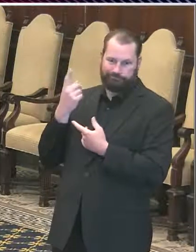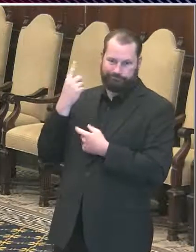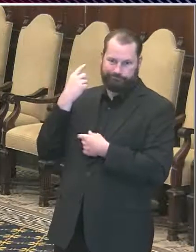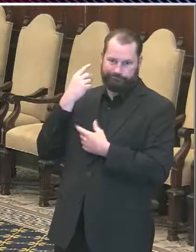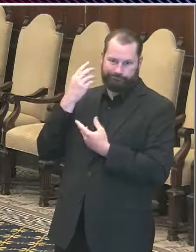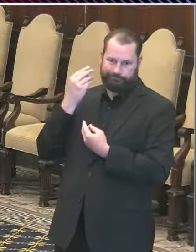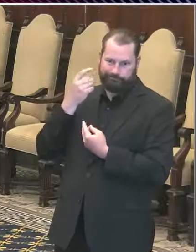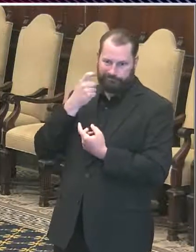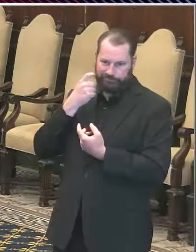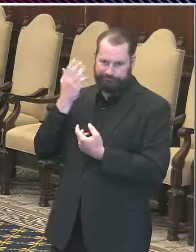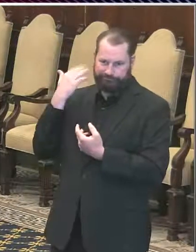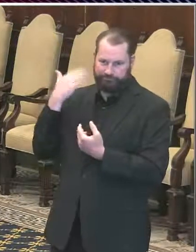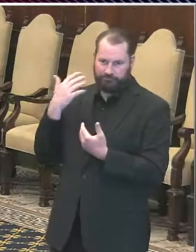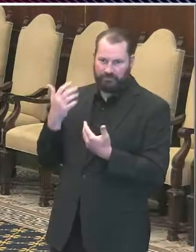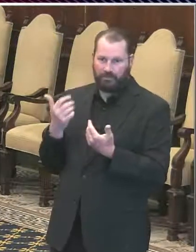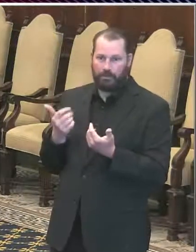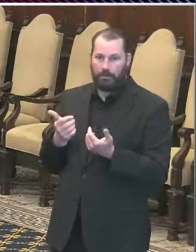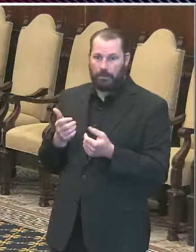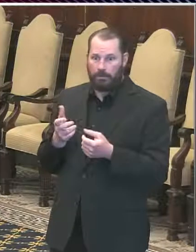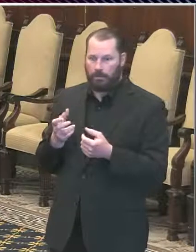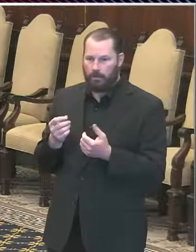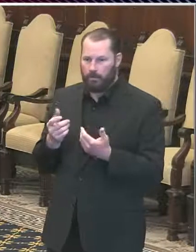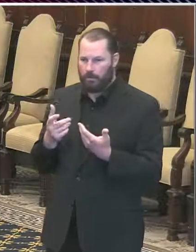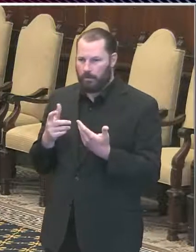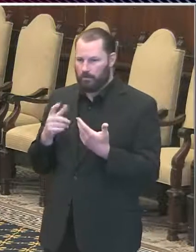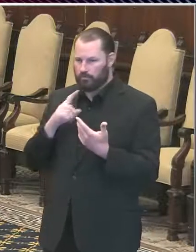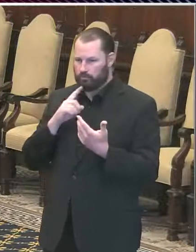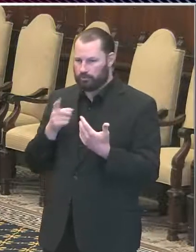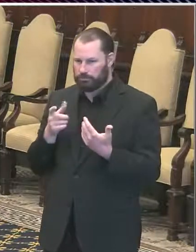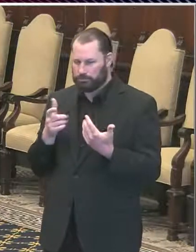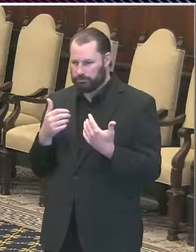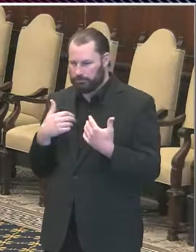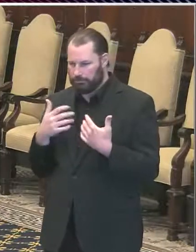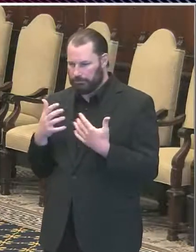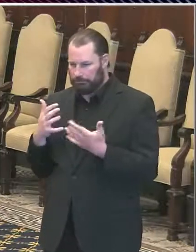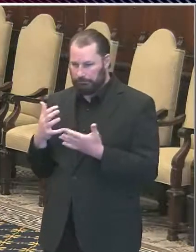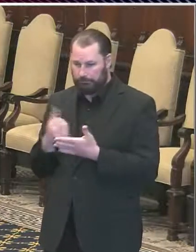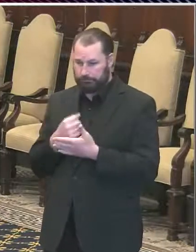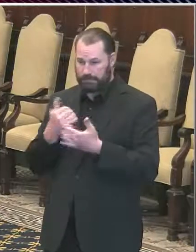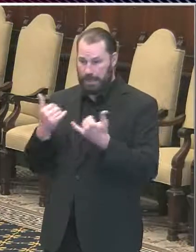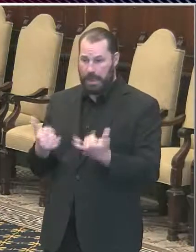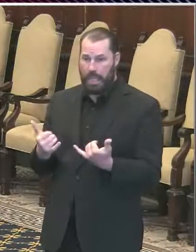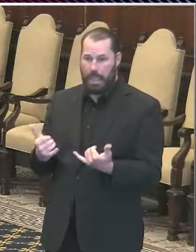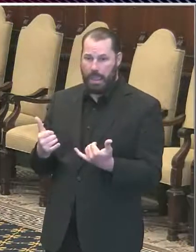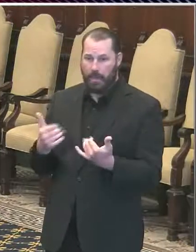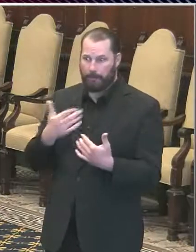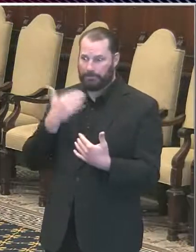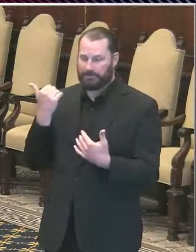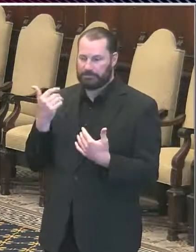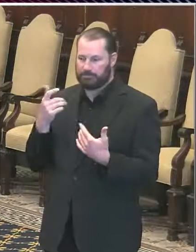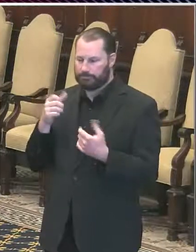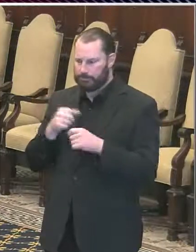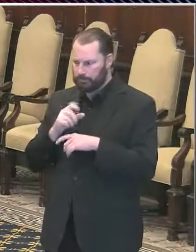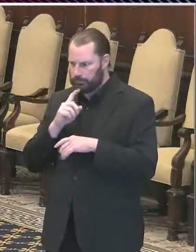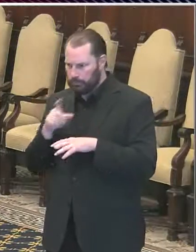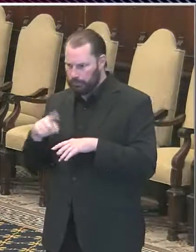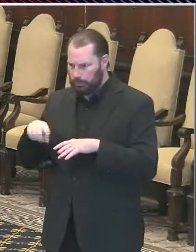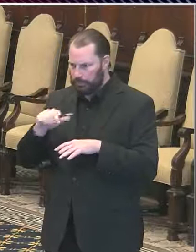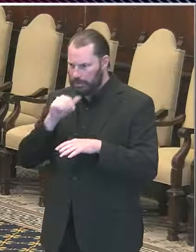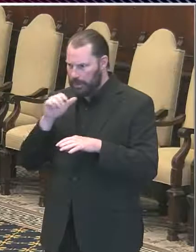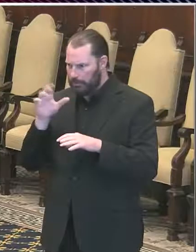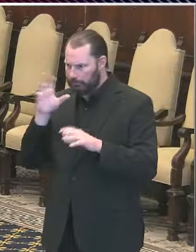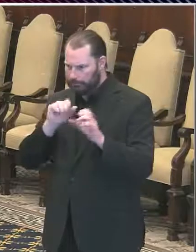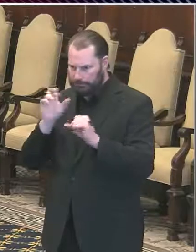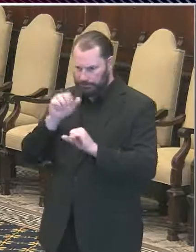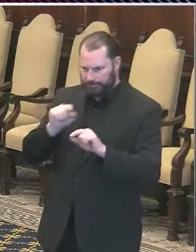opportunity to see if we are missing a substantial number of cases that should be isolated that we're not already isolating. You know we're just taking the